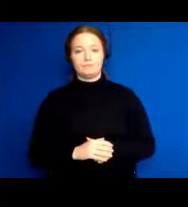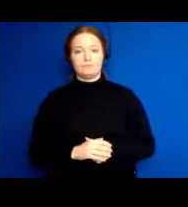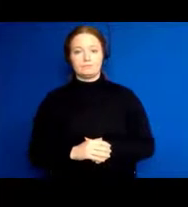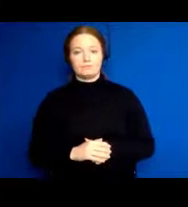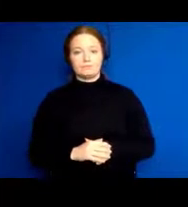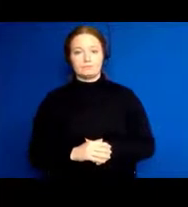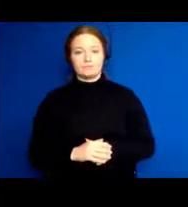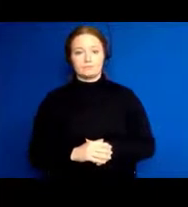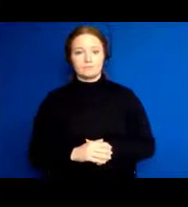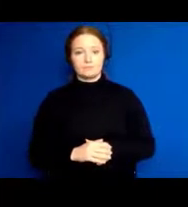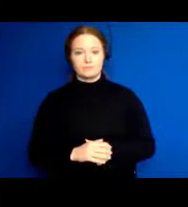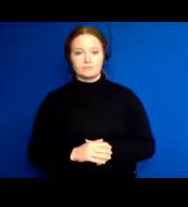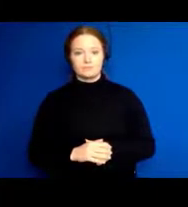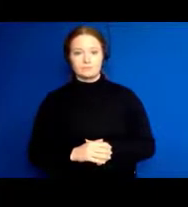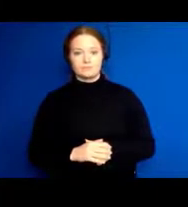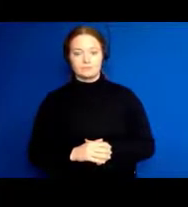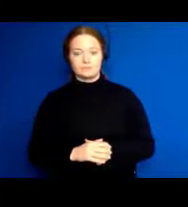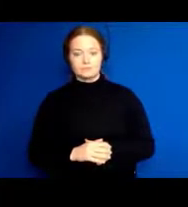musician.